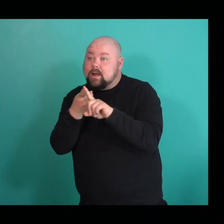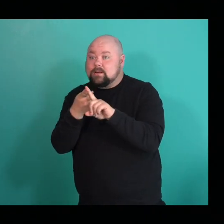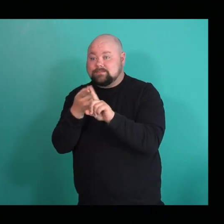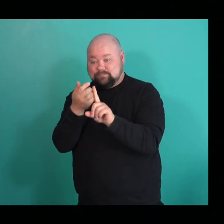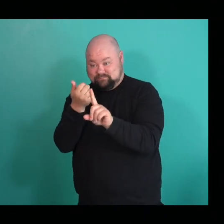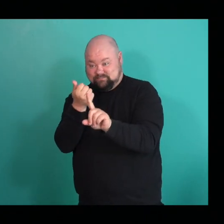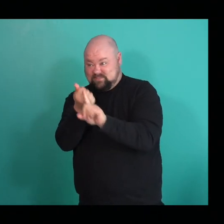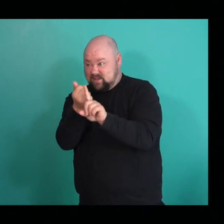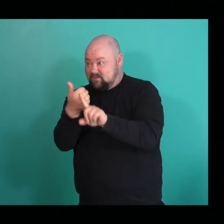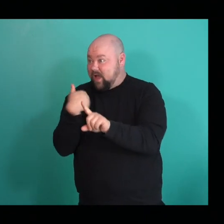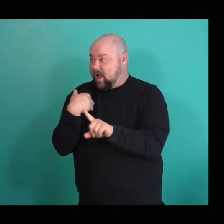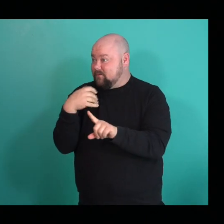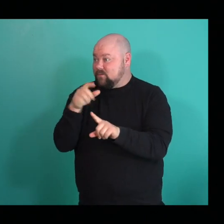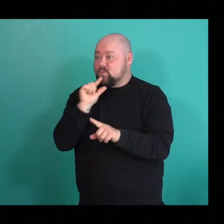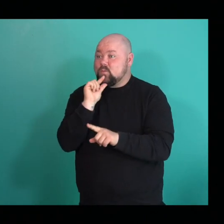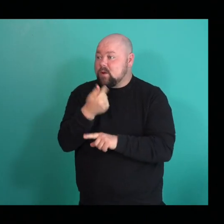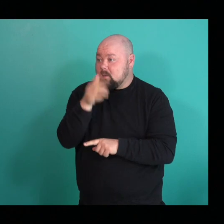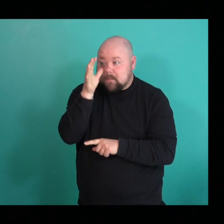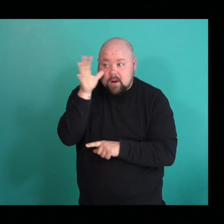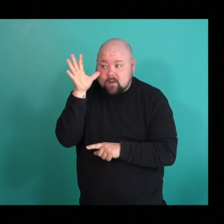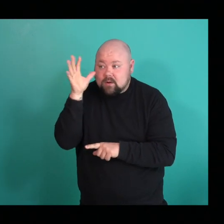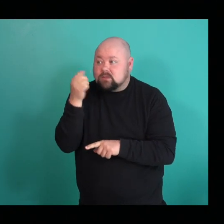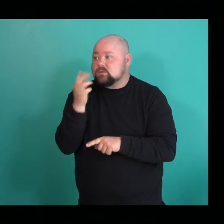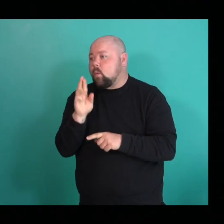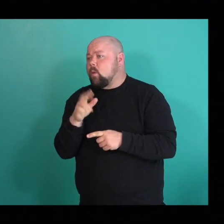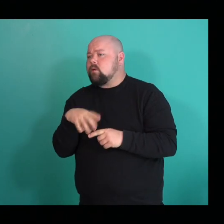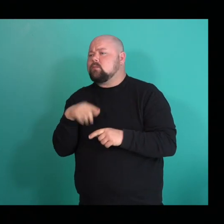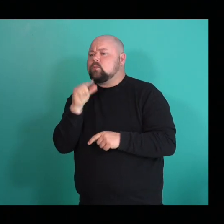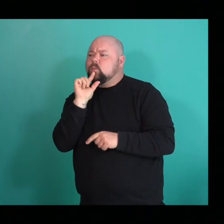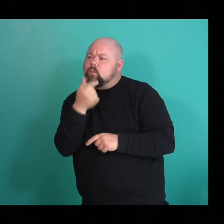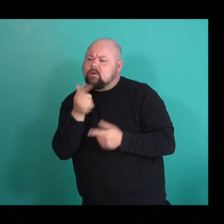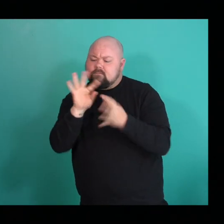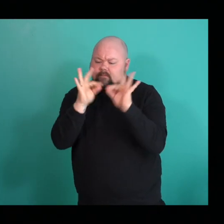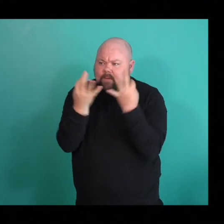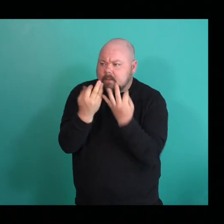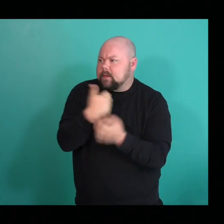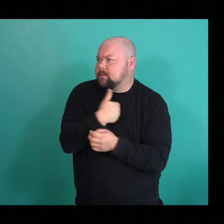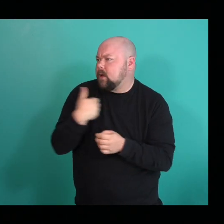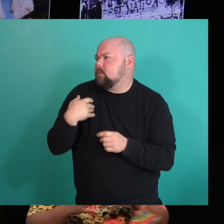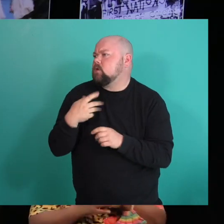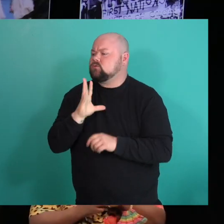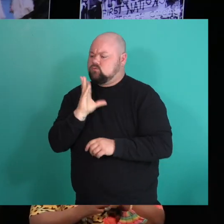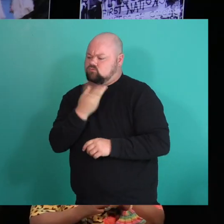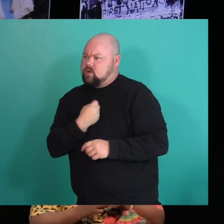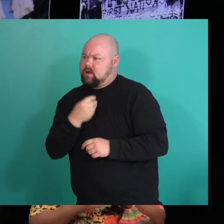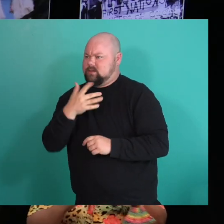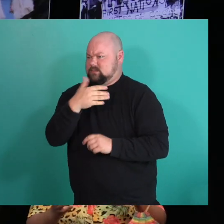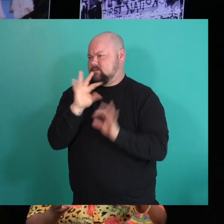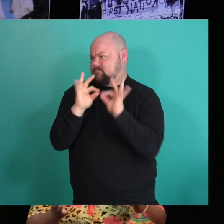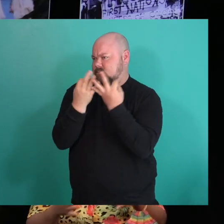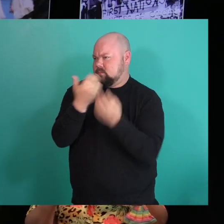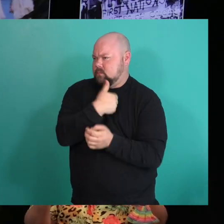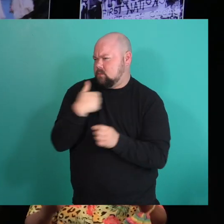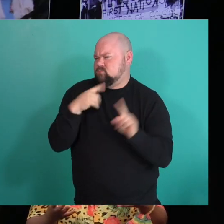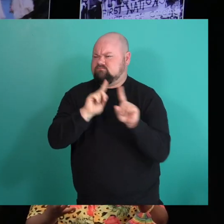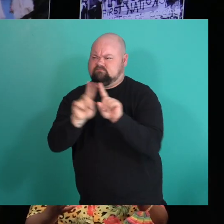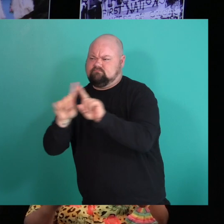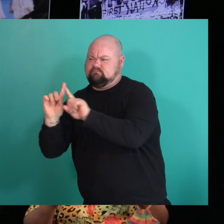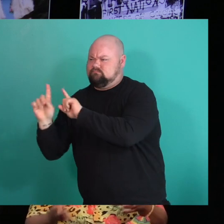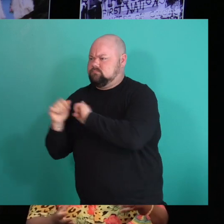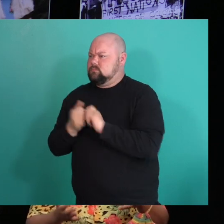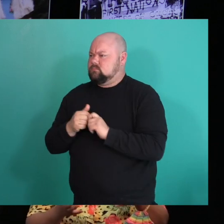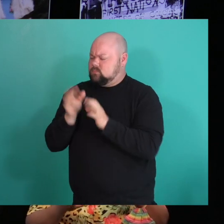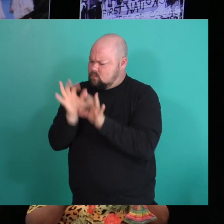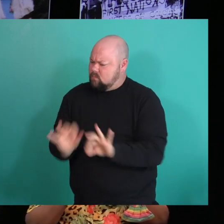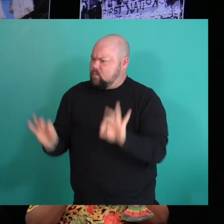parents or a queer, um, relative or a trans or intersex, like whatever. And I just think that it's so powerful to know